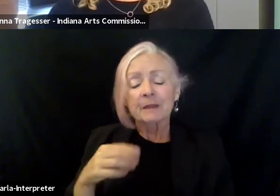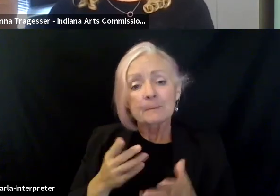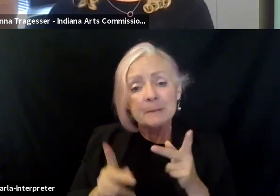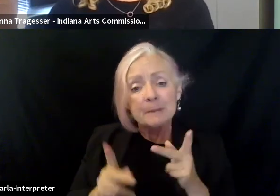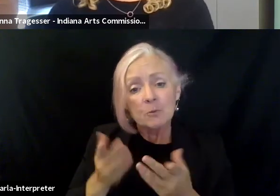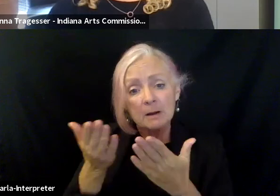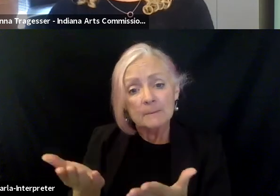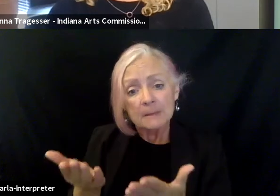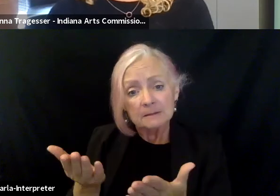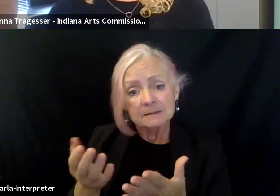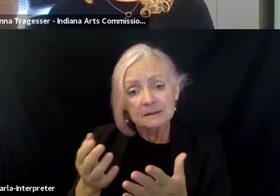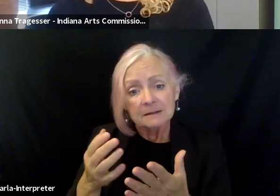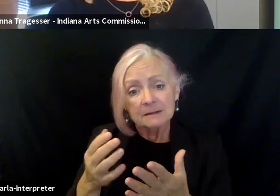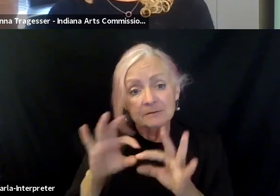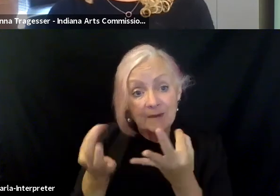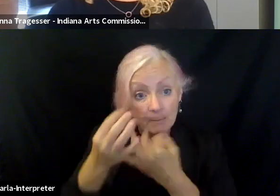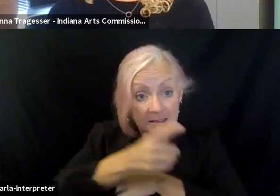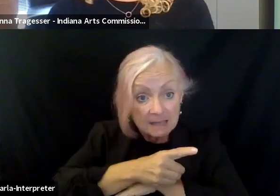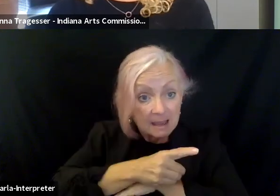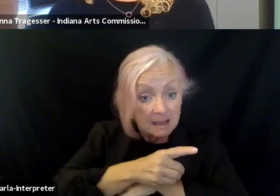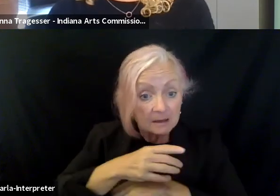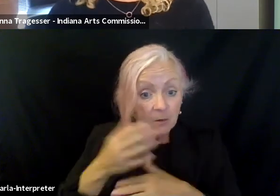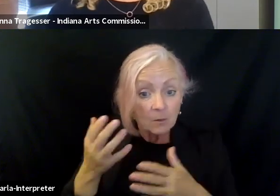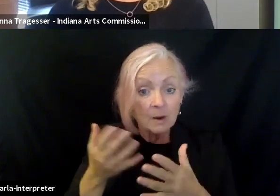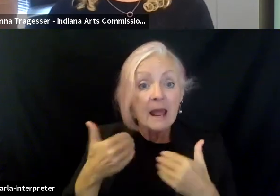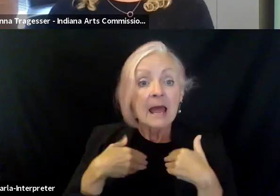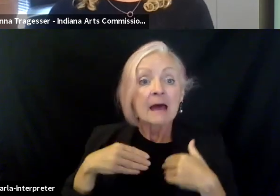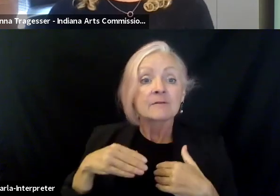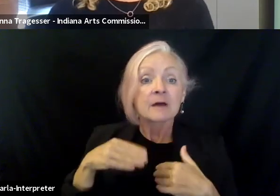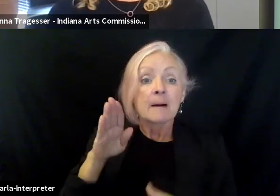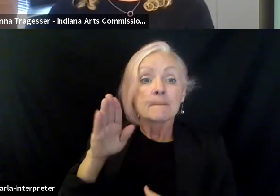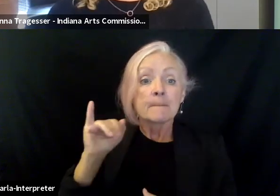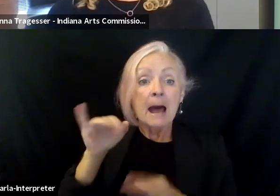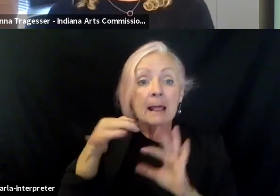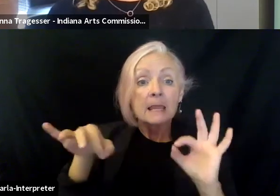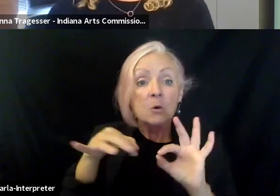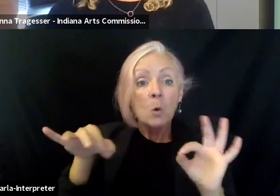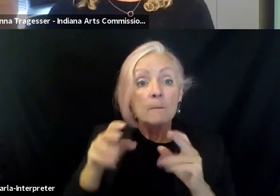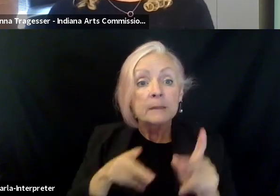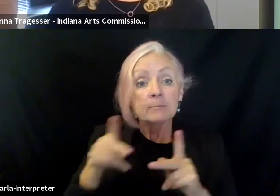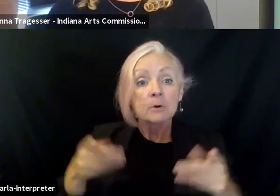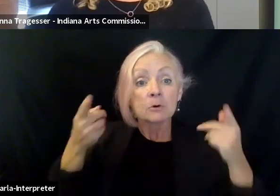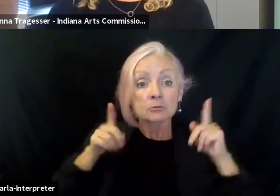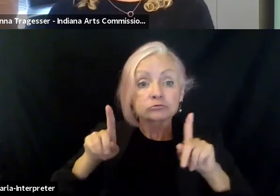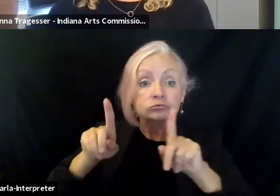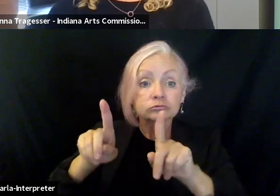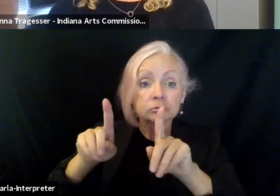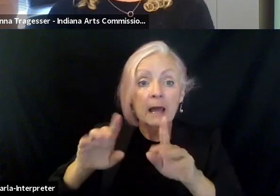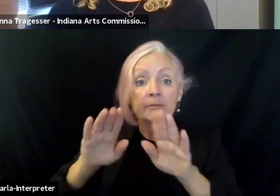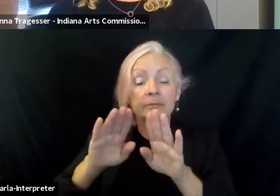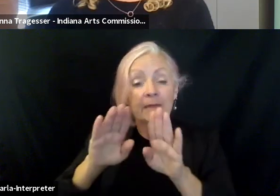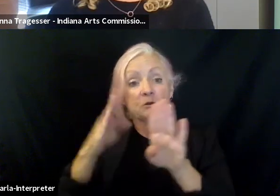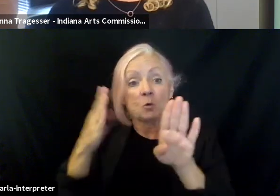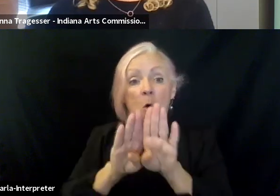do the the family day, we should have bilingual people at the door welcoming everyone. So they can welcome different languages,